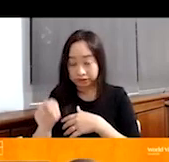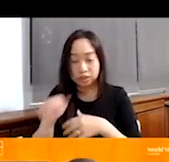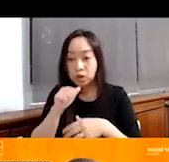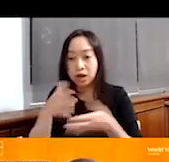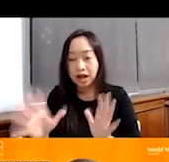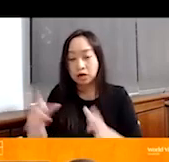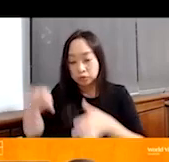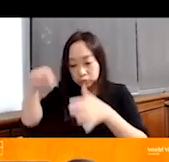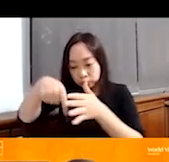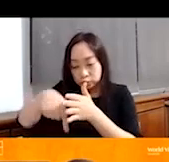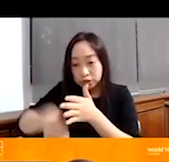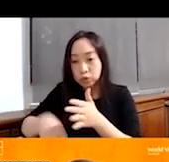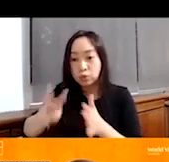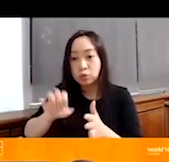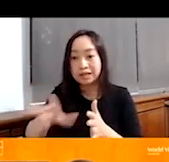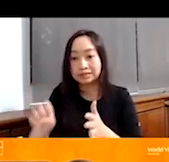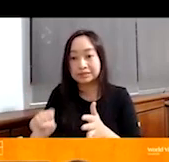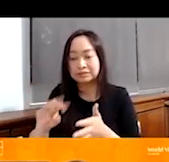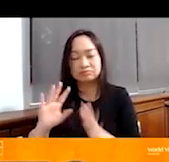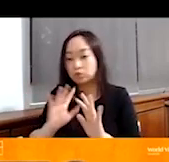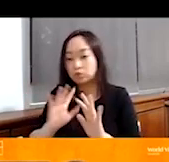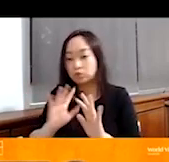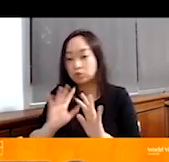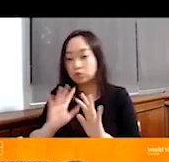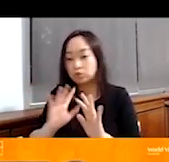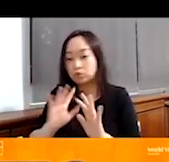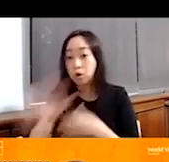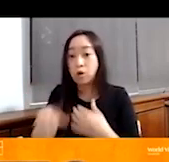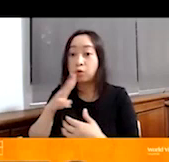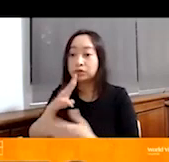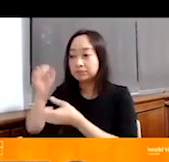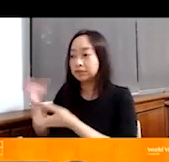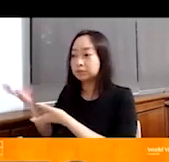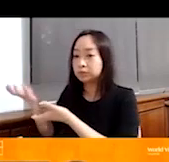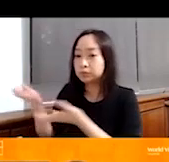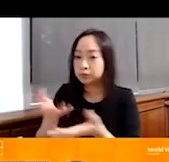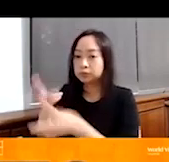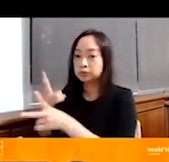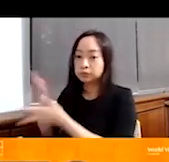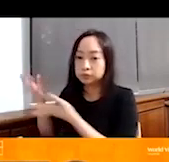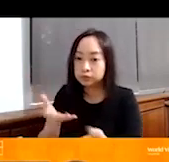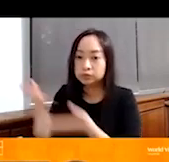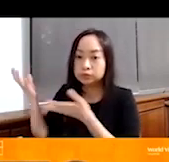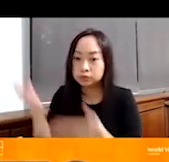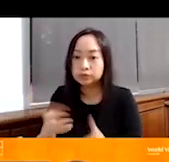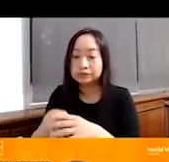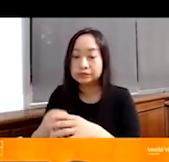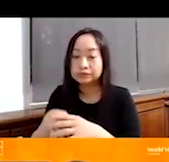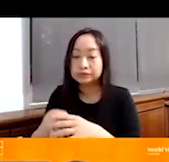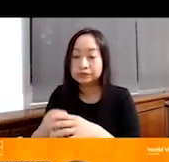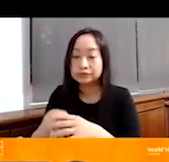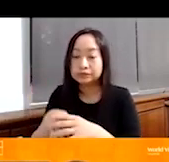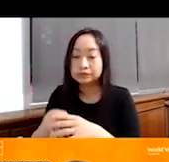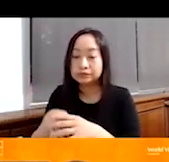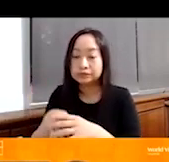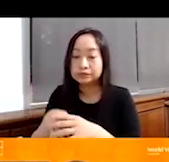So as a result, all the water has to be brought in, which is an ex and a logistical issue. And also then